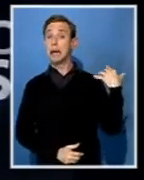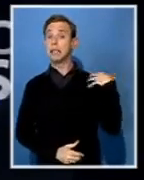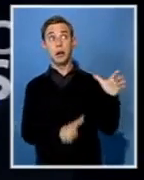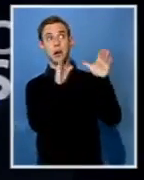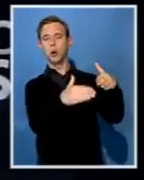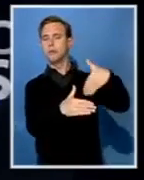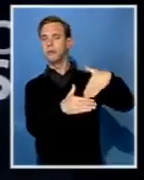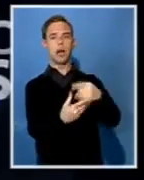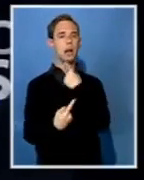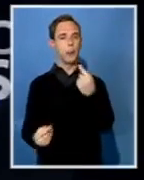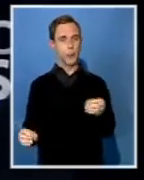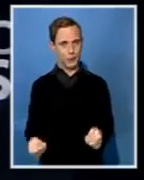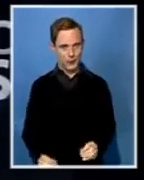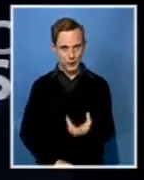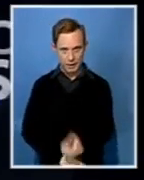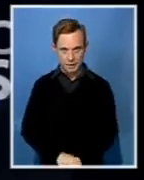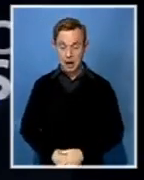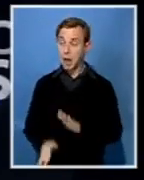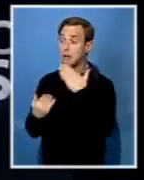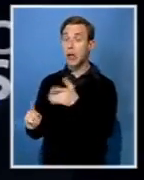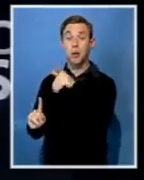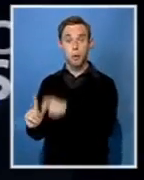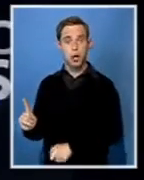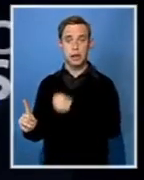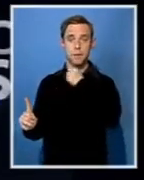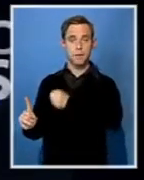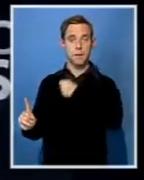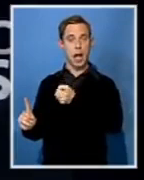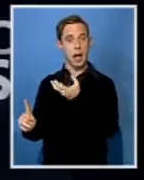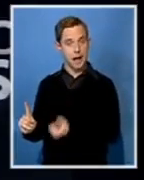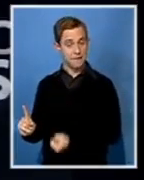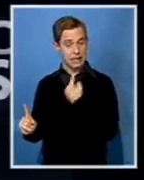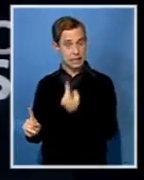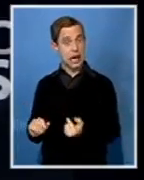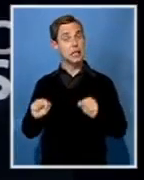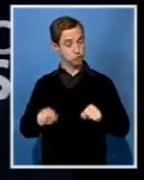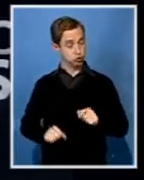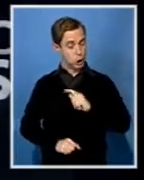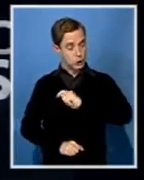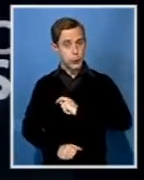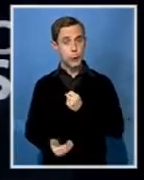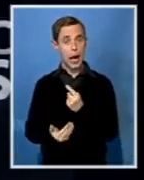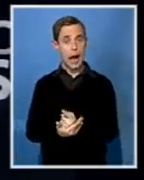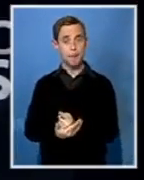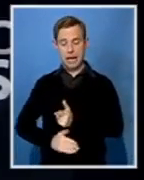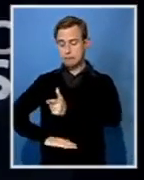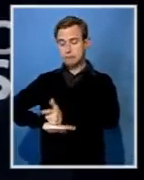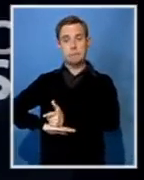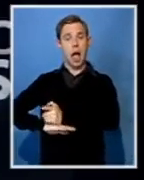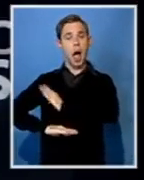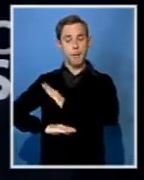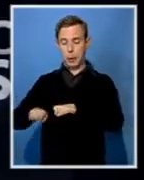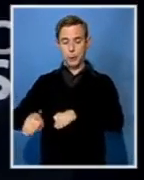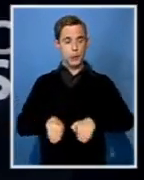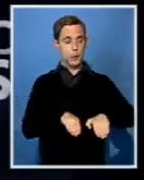to leave it there. That's our correspondent in Harare saying that, yes, there were movements of tanks, but perhaps not unusual,